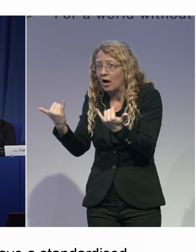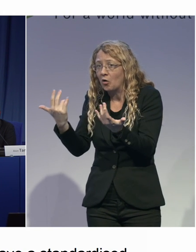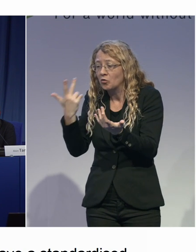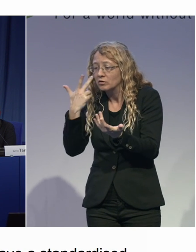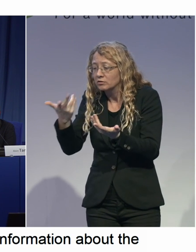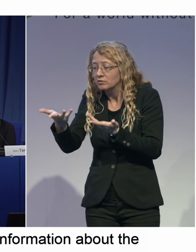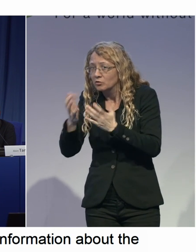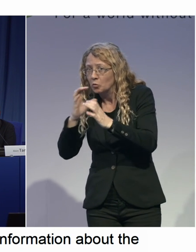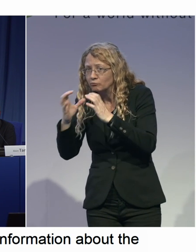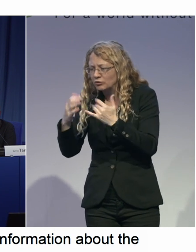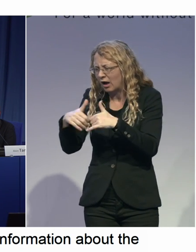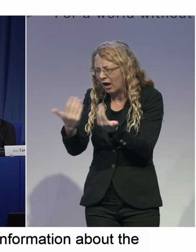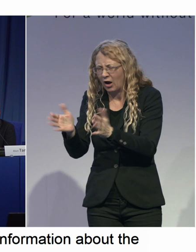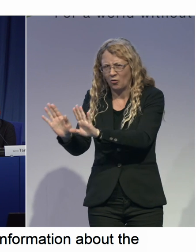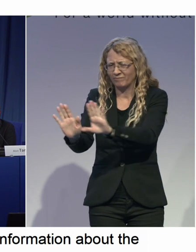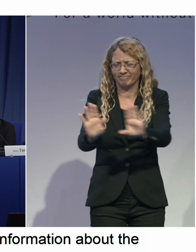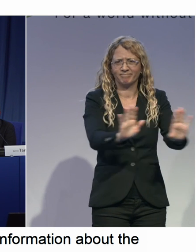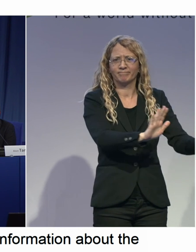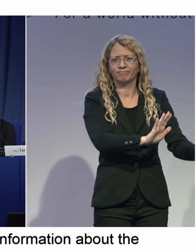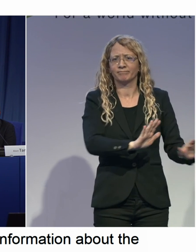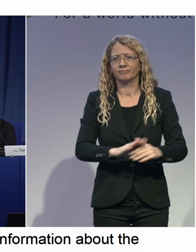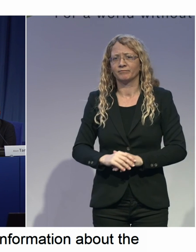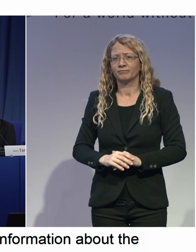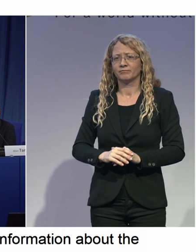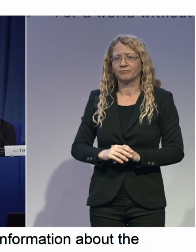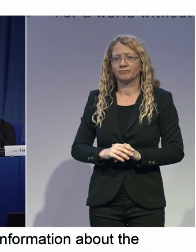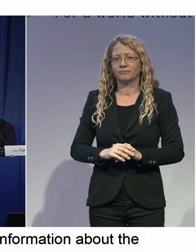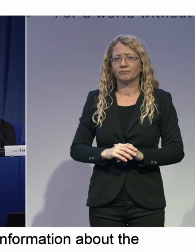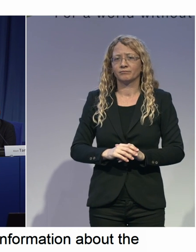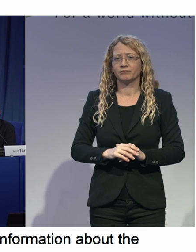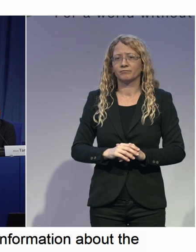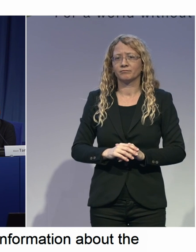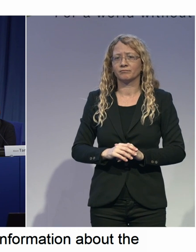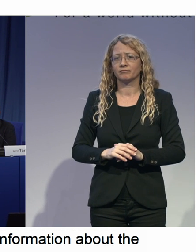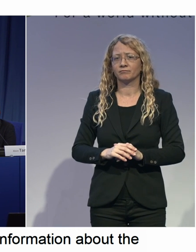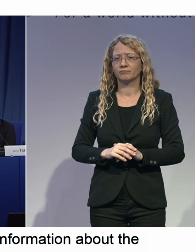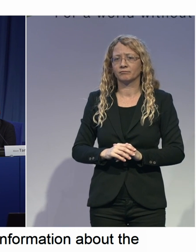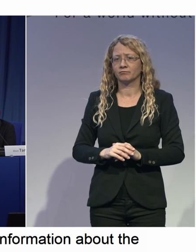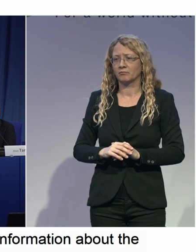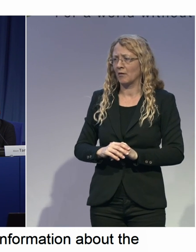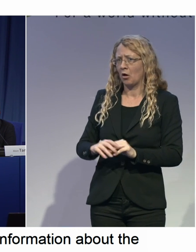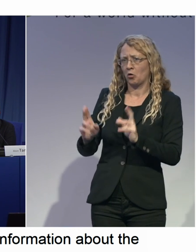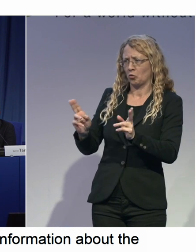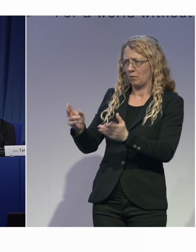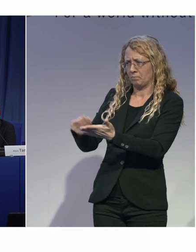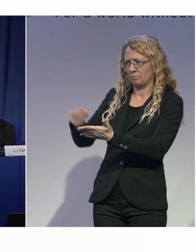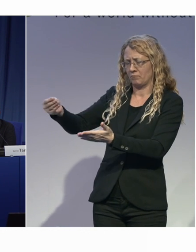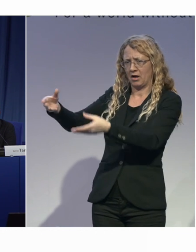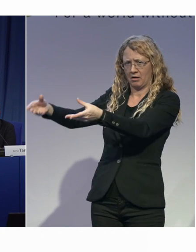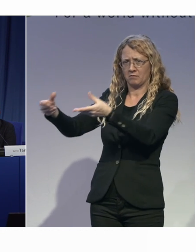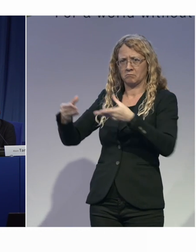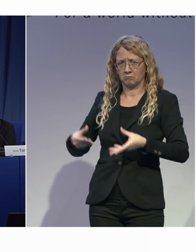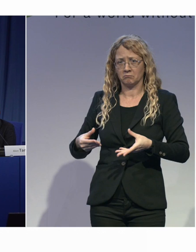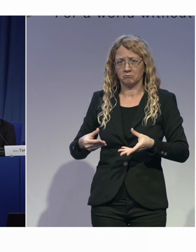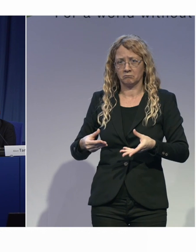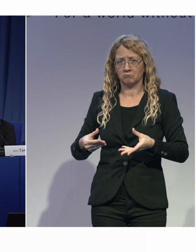products, but that doesn't necessarily mean that you're using something interoperable or standardized. So, I